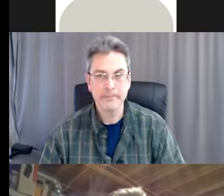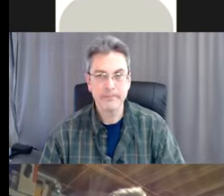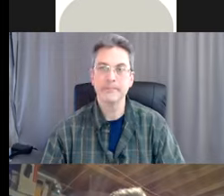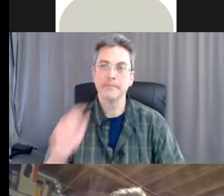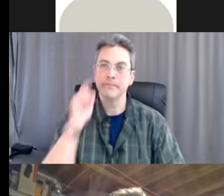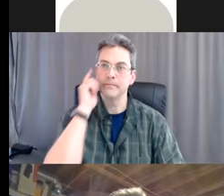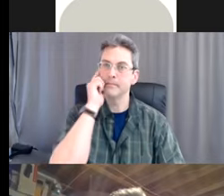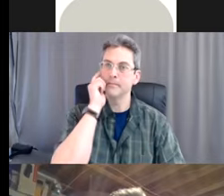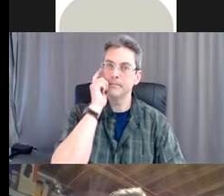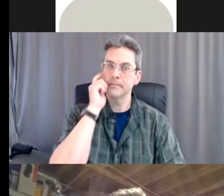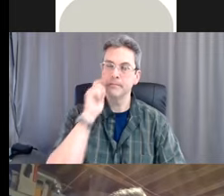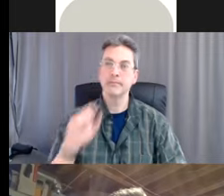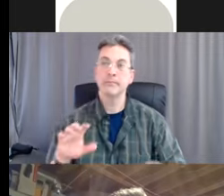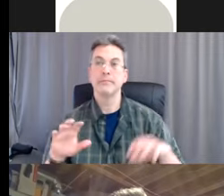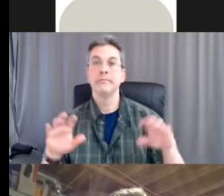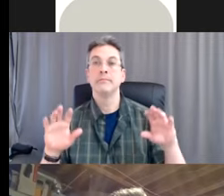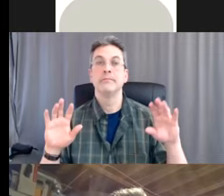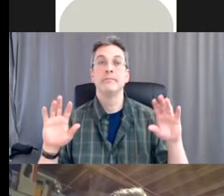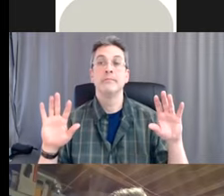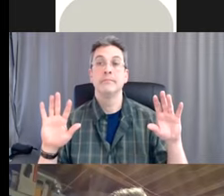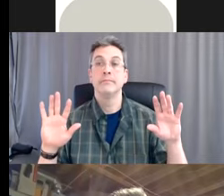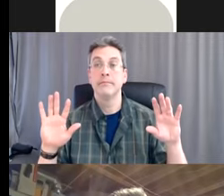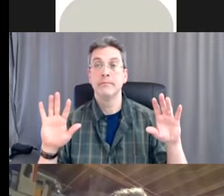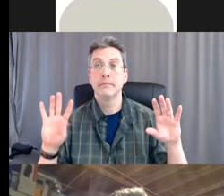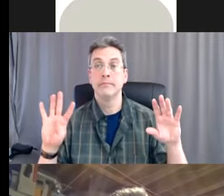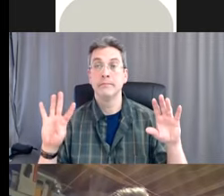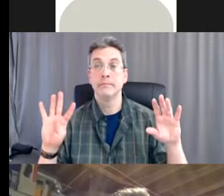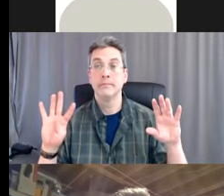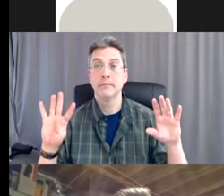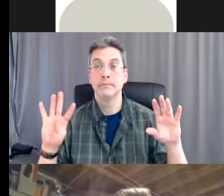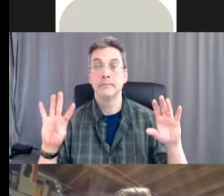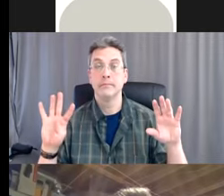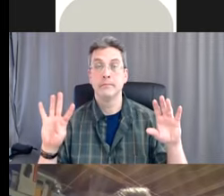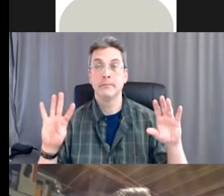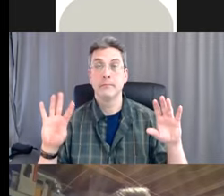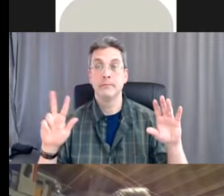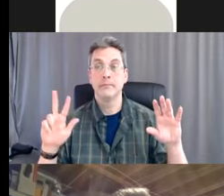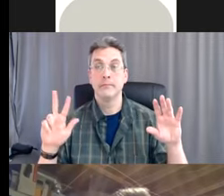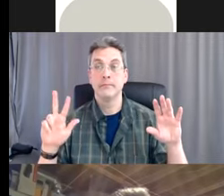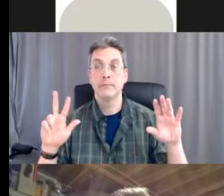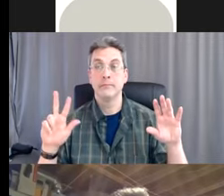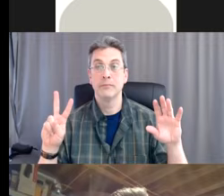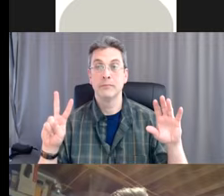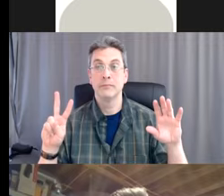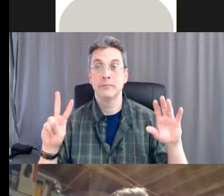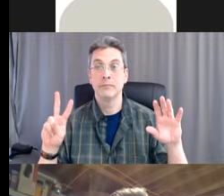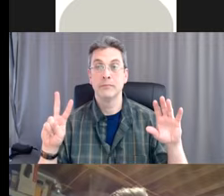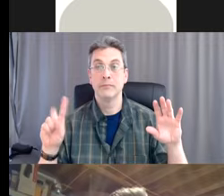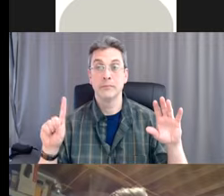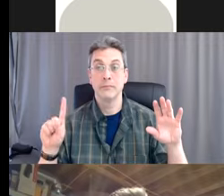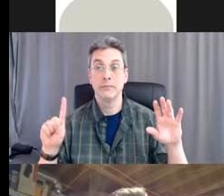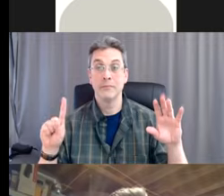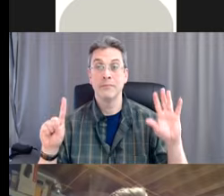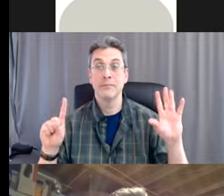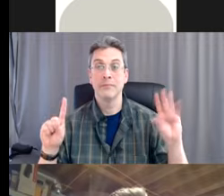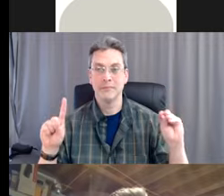And I'll close the polling in 5, 4, 3, 2, 1.